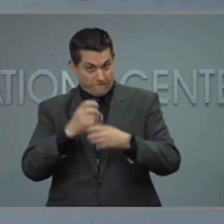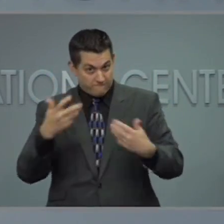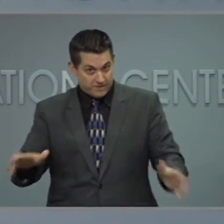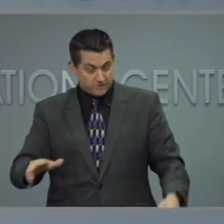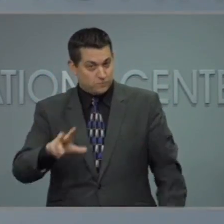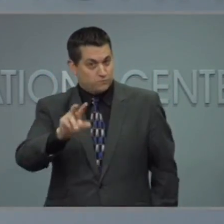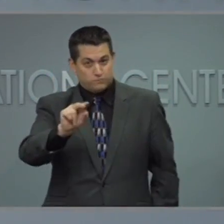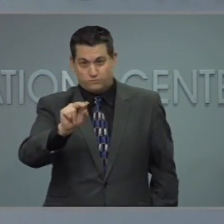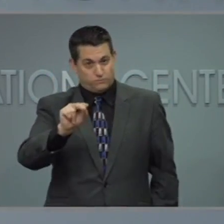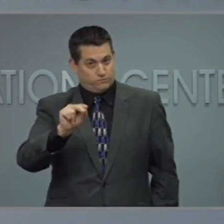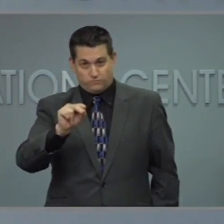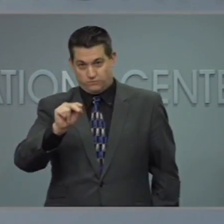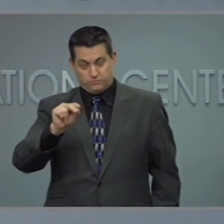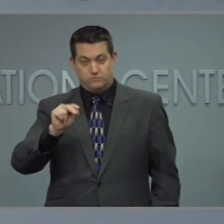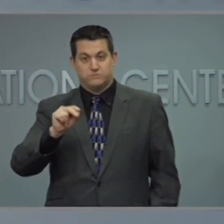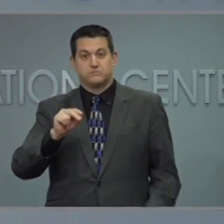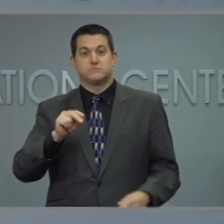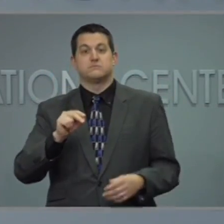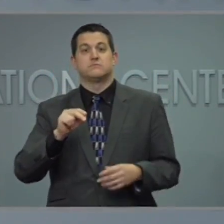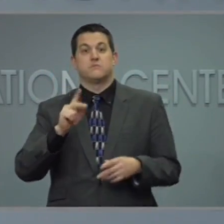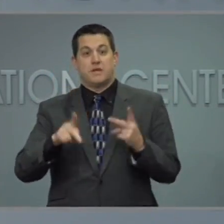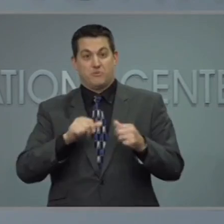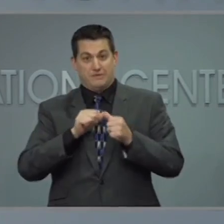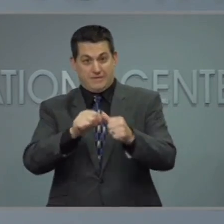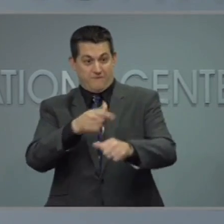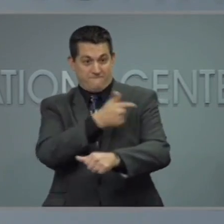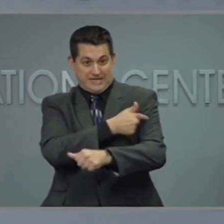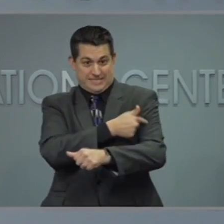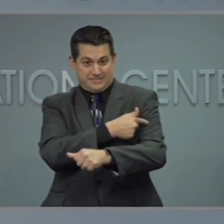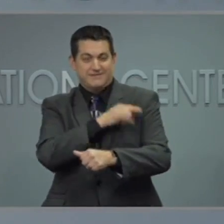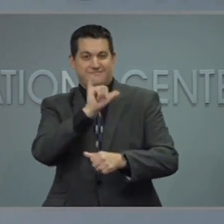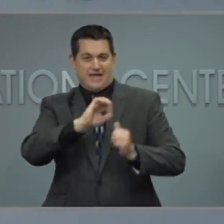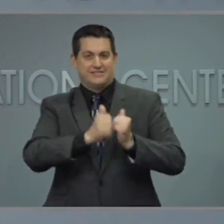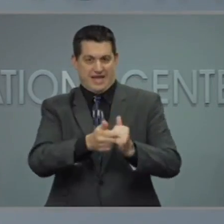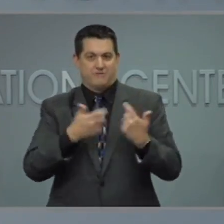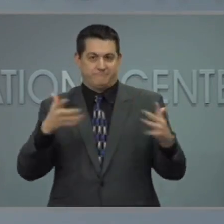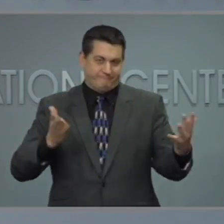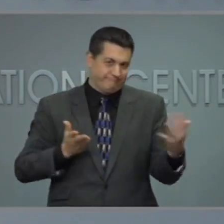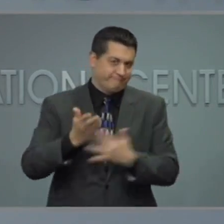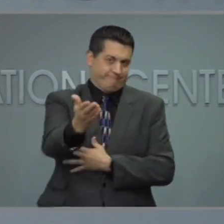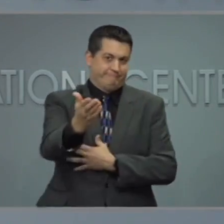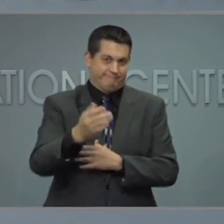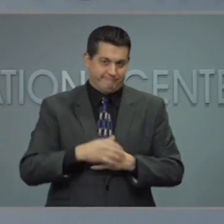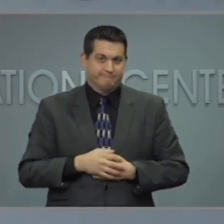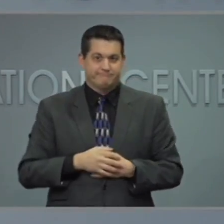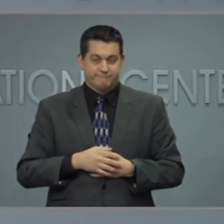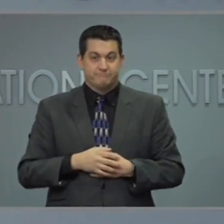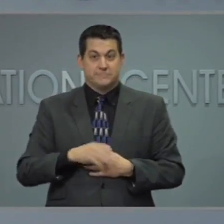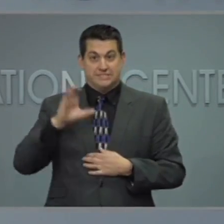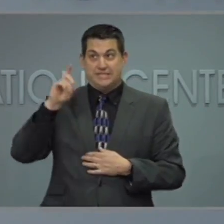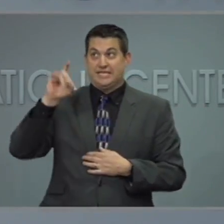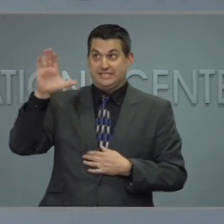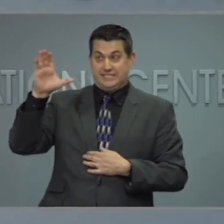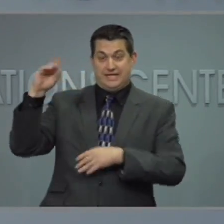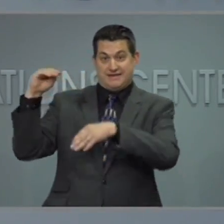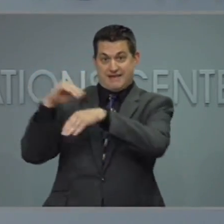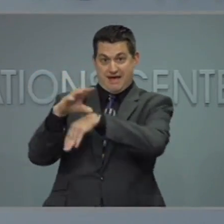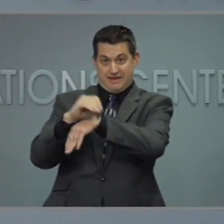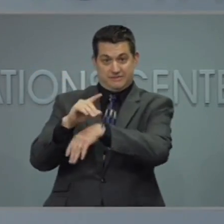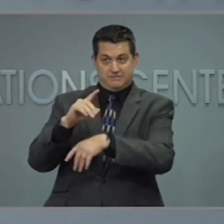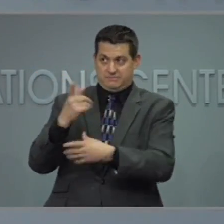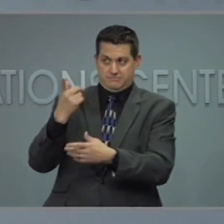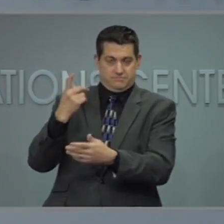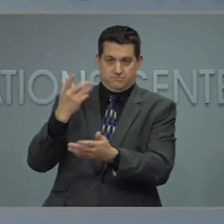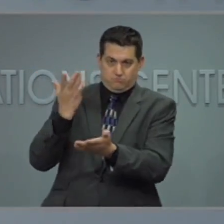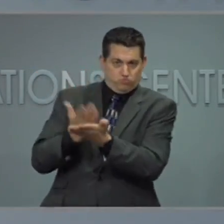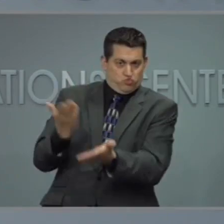vaccinated will get it done. In fact, the CDC's guidance affirms that getting vaccinated is